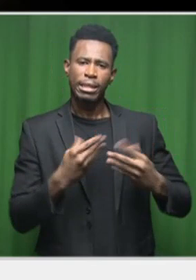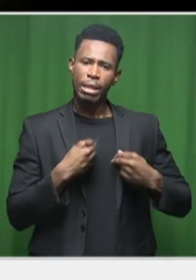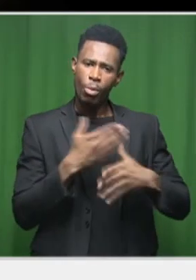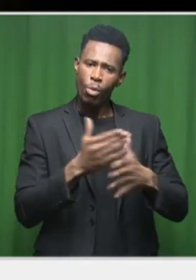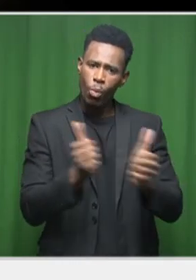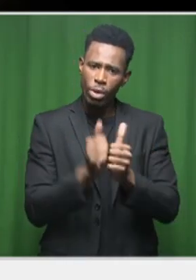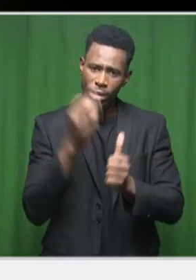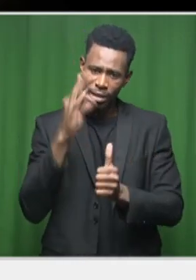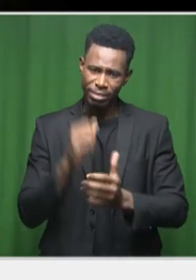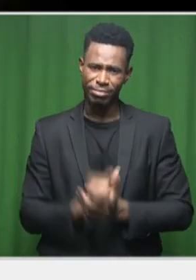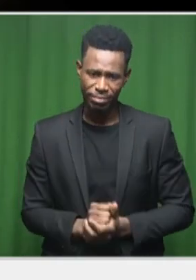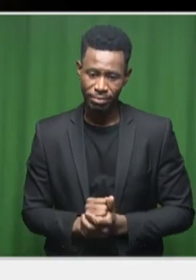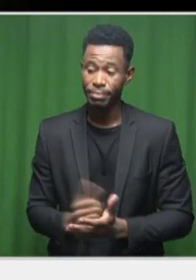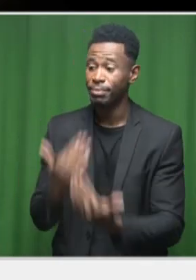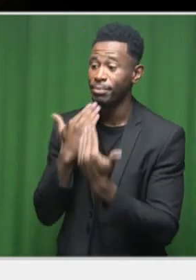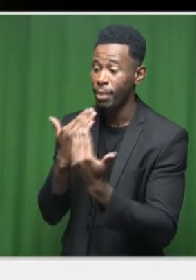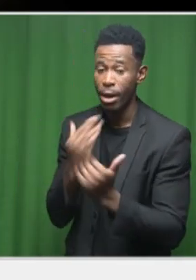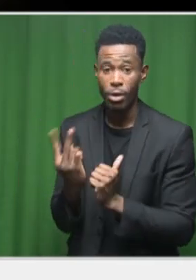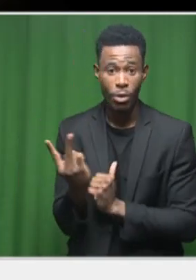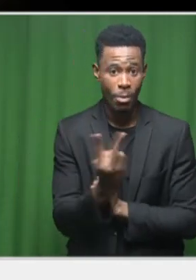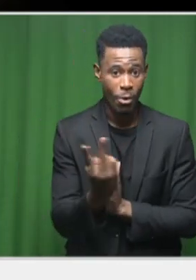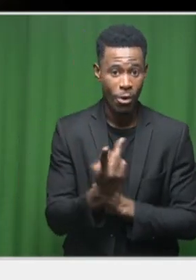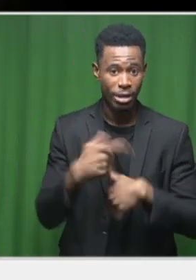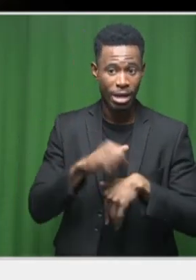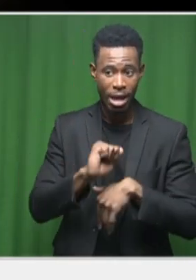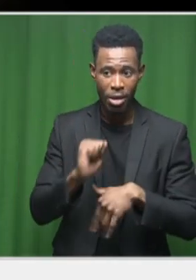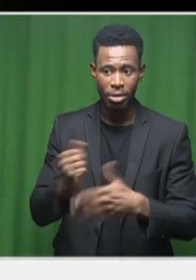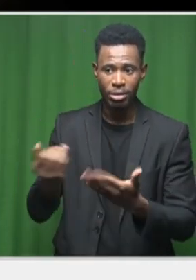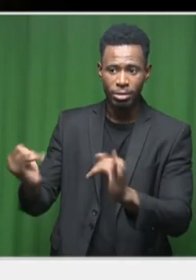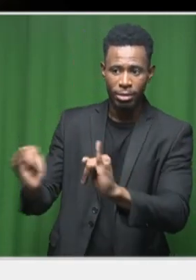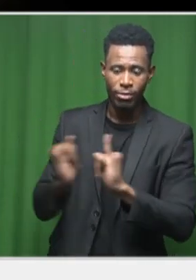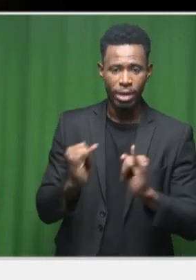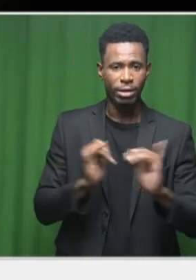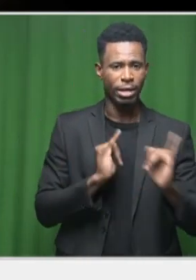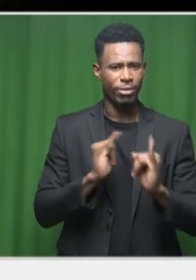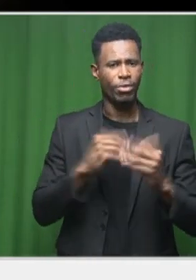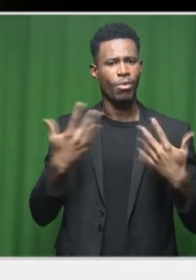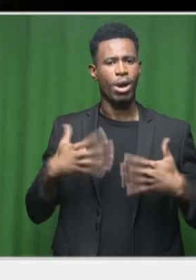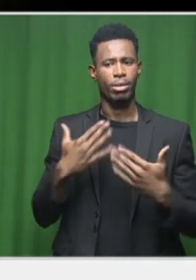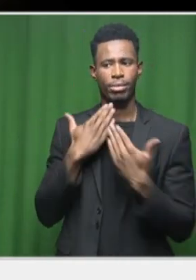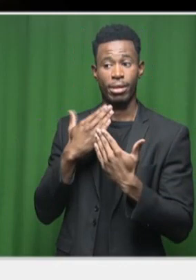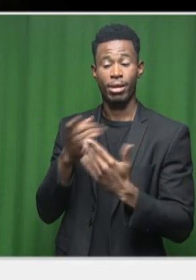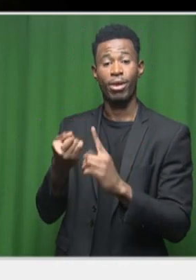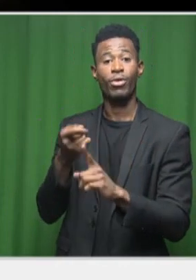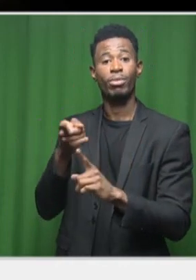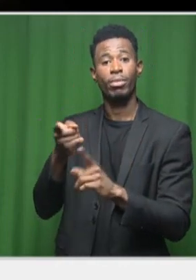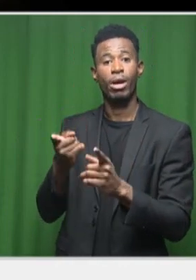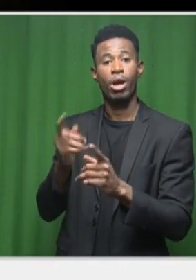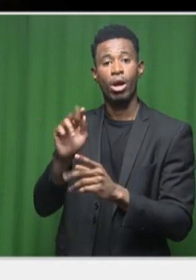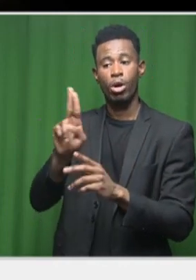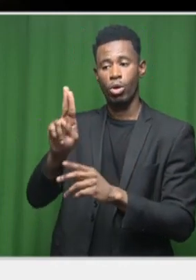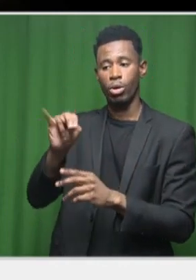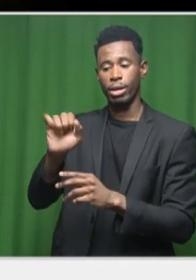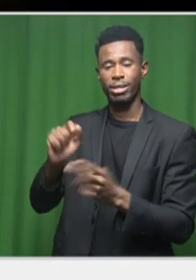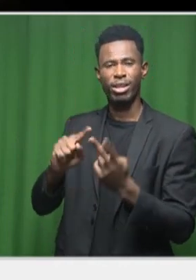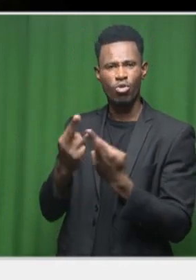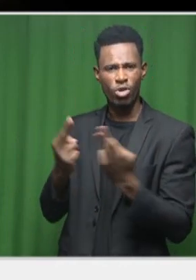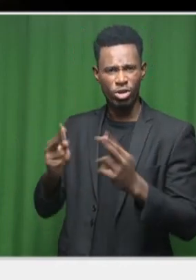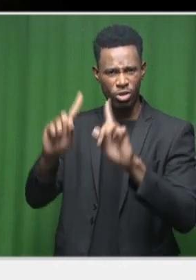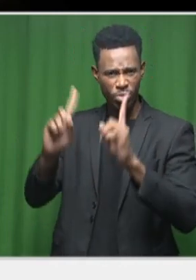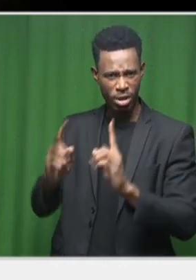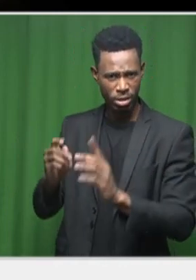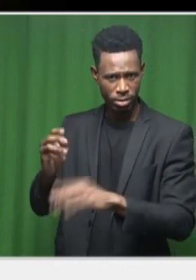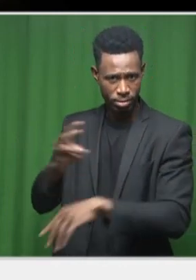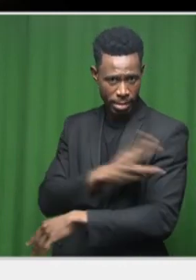Duplessis, Associate Professor and Research Specialist in Water Resource Management at the University of South Africa. And Johan Leber, Disruption